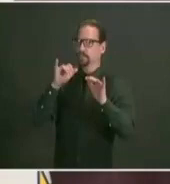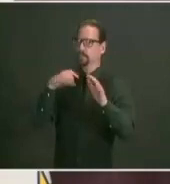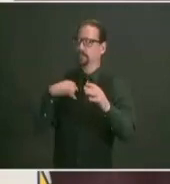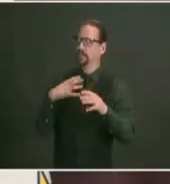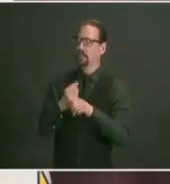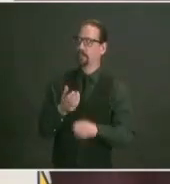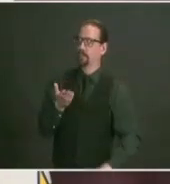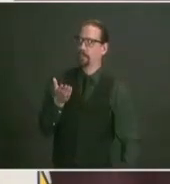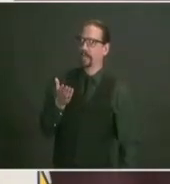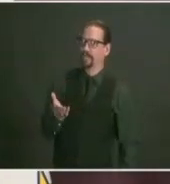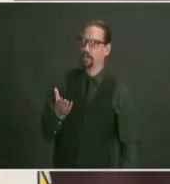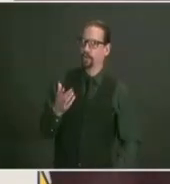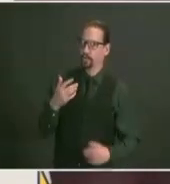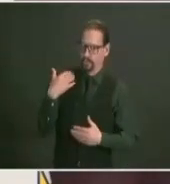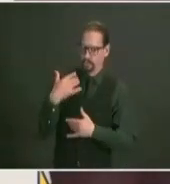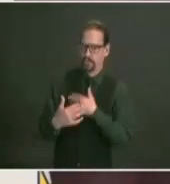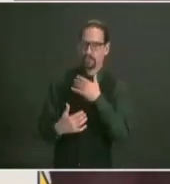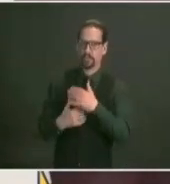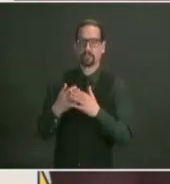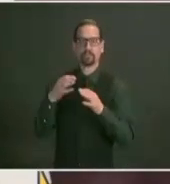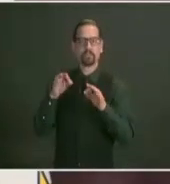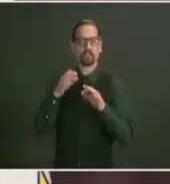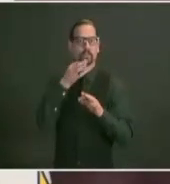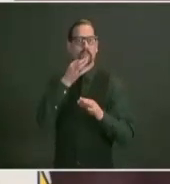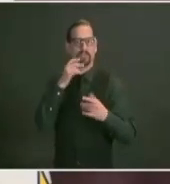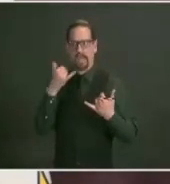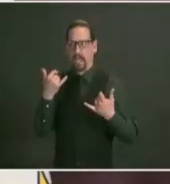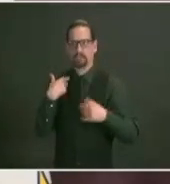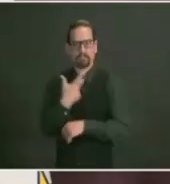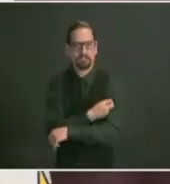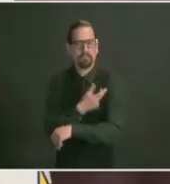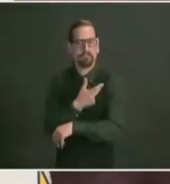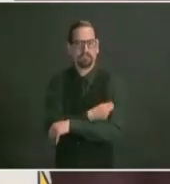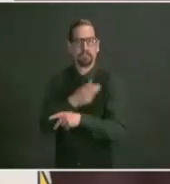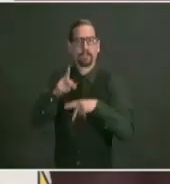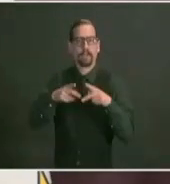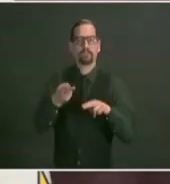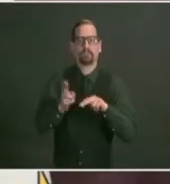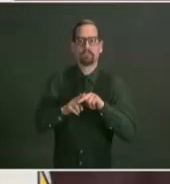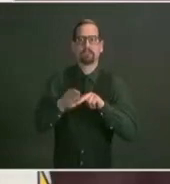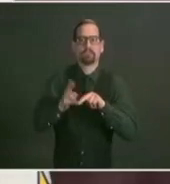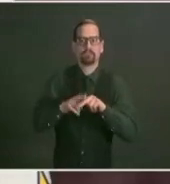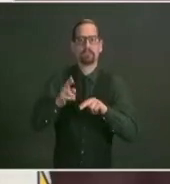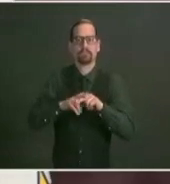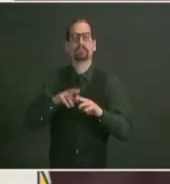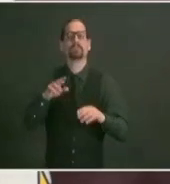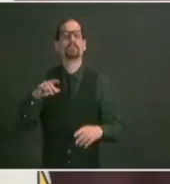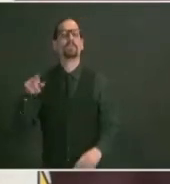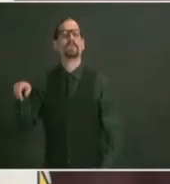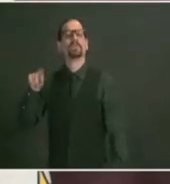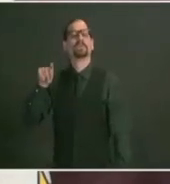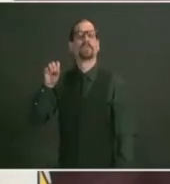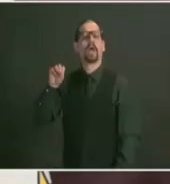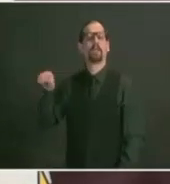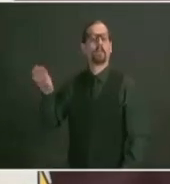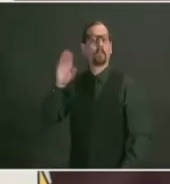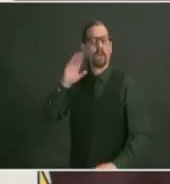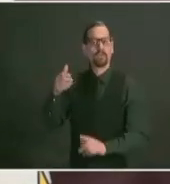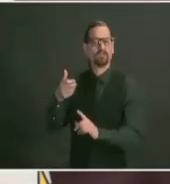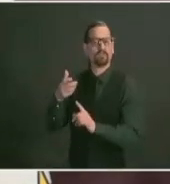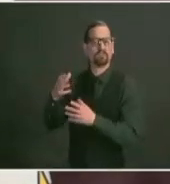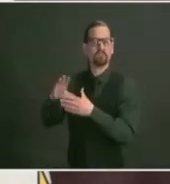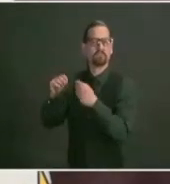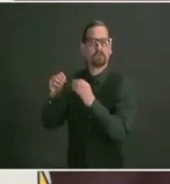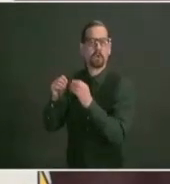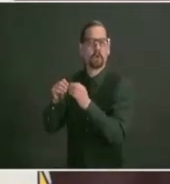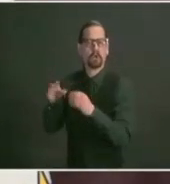from tom to understand the confidence in the team and the tremendous work even from earlier this week and over the last 24 hours to